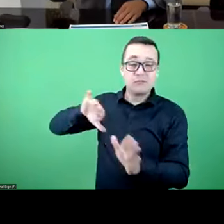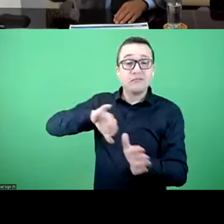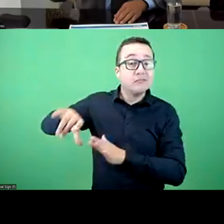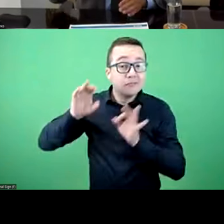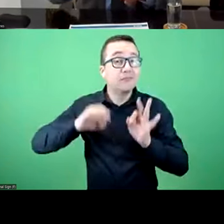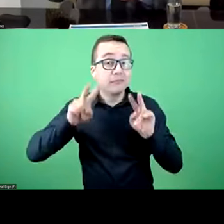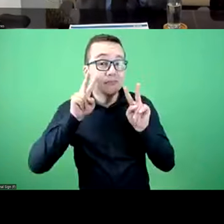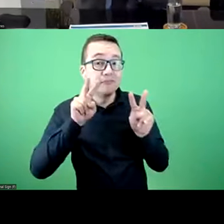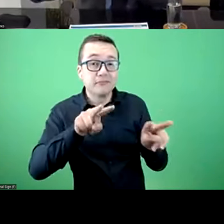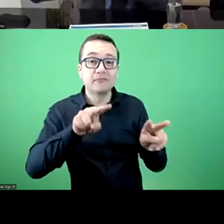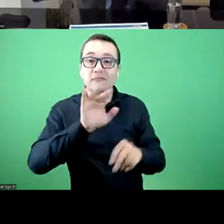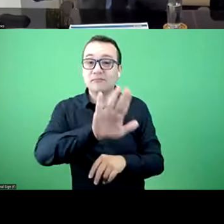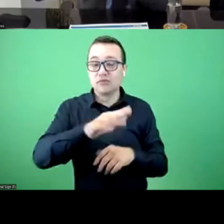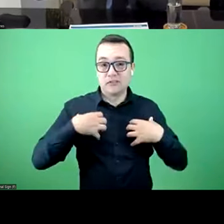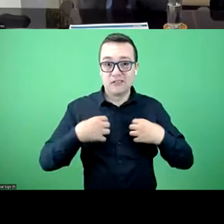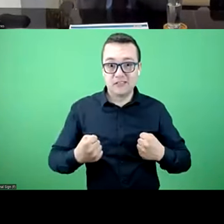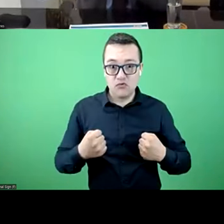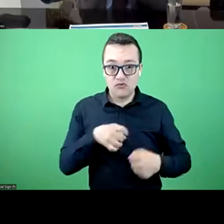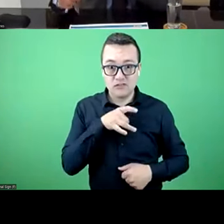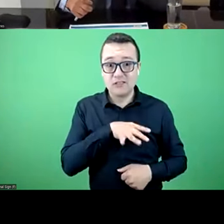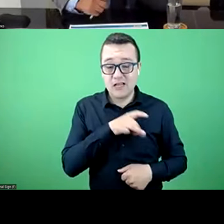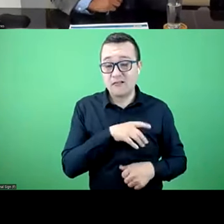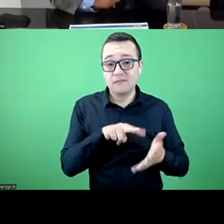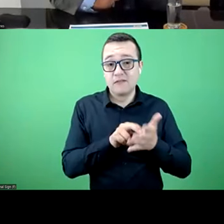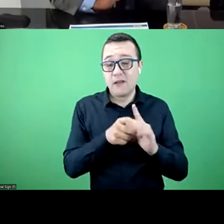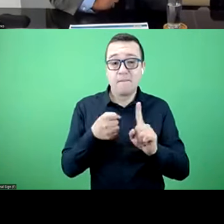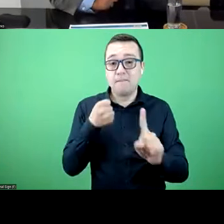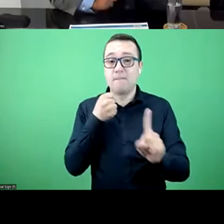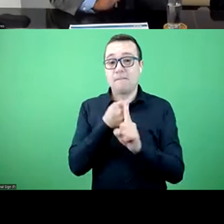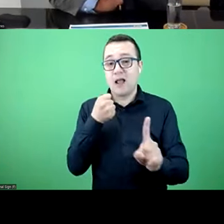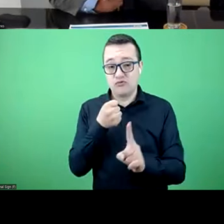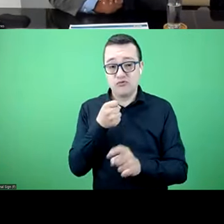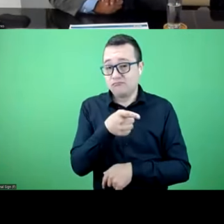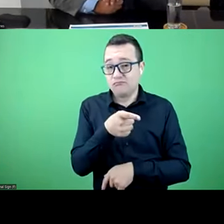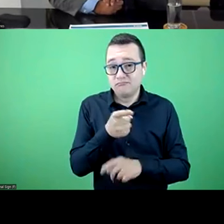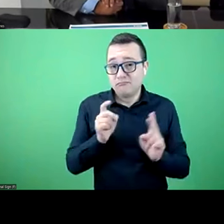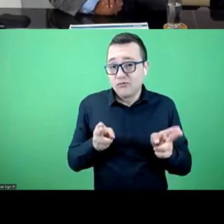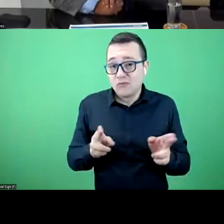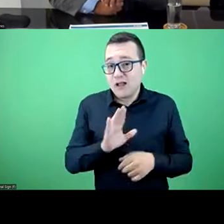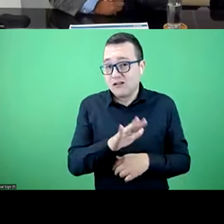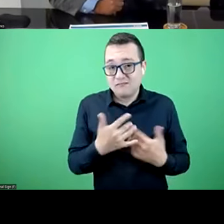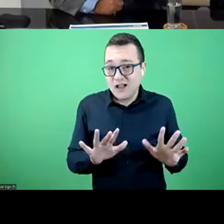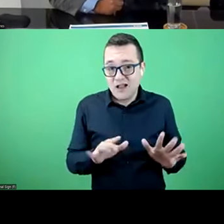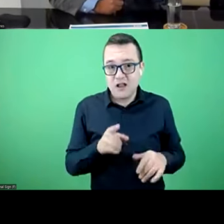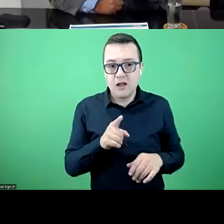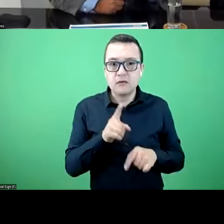private health system and system in Chile would have an impact, as has happened. And I just mentioned,